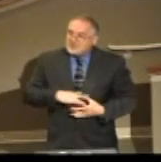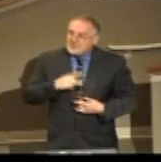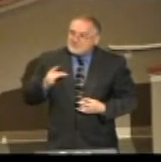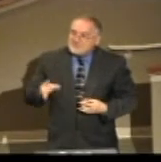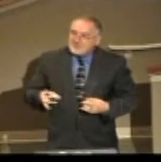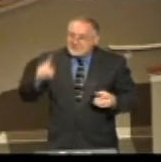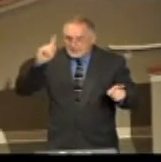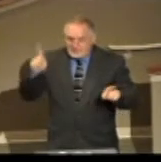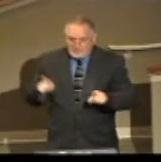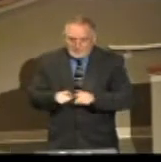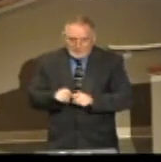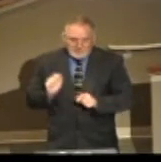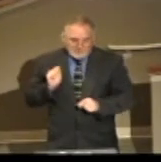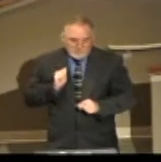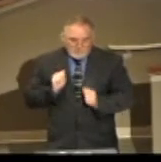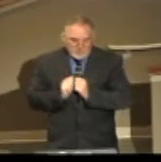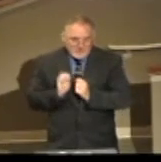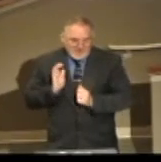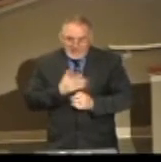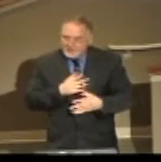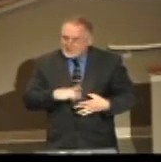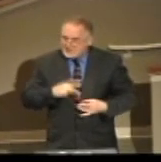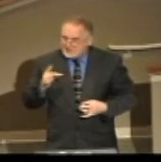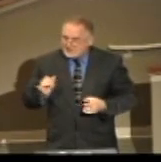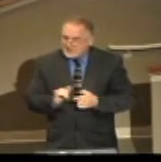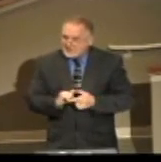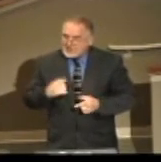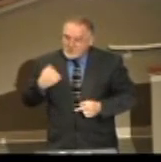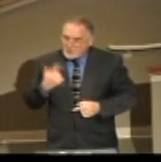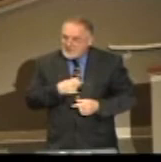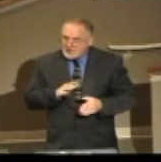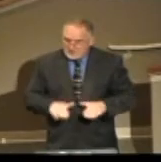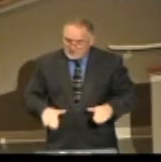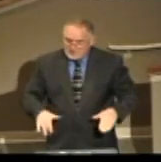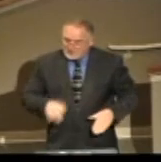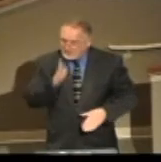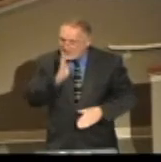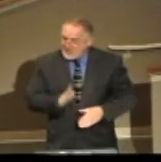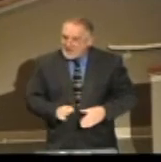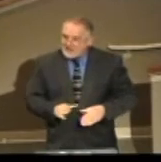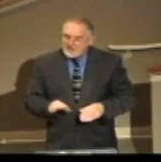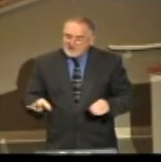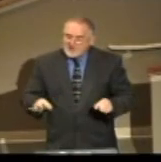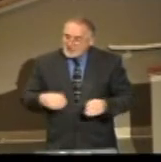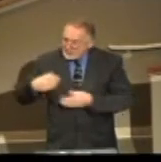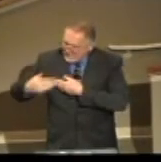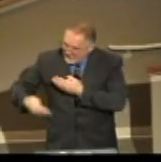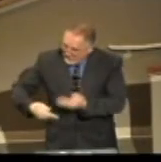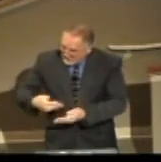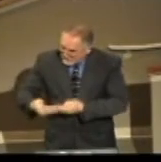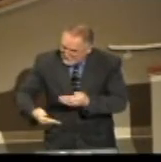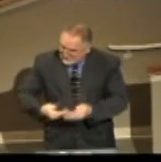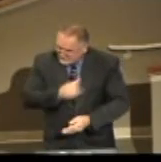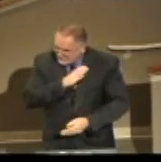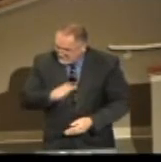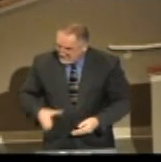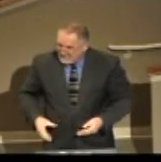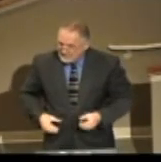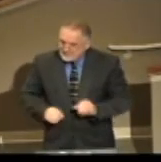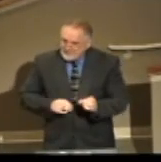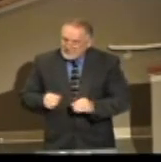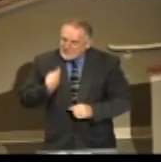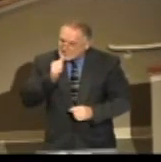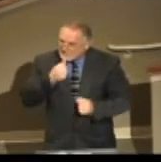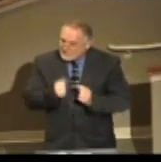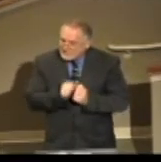our spirits that we are the children of God. And if children, then we're heirs. We're heirs of God. We're joined ours with Christ. If we suffer with him, we shall also be glorified together with